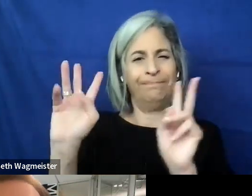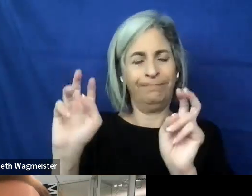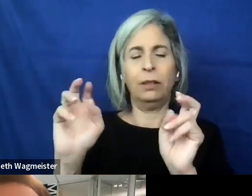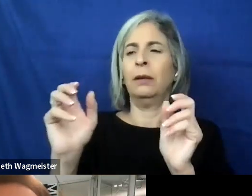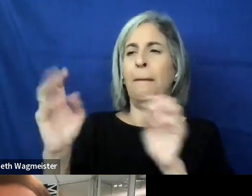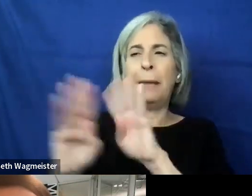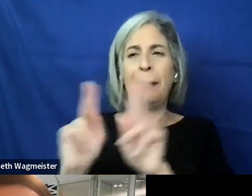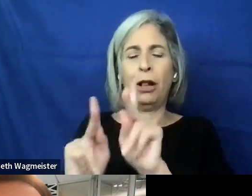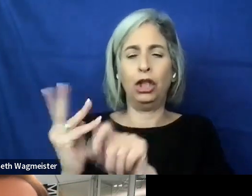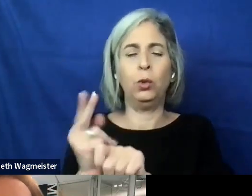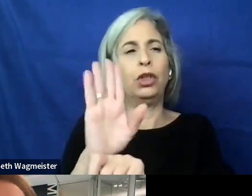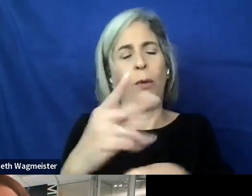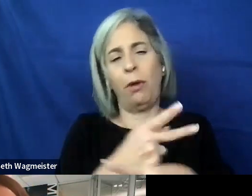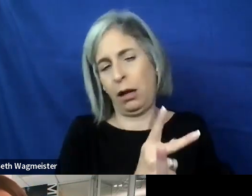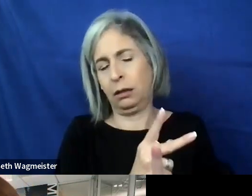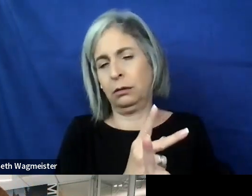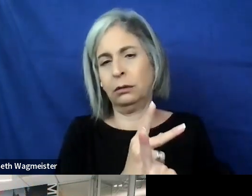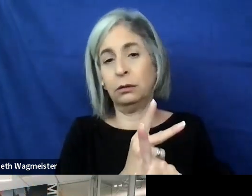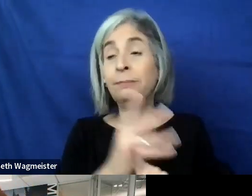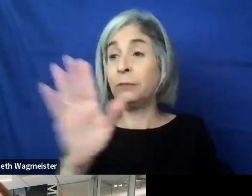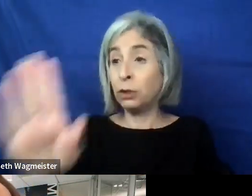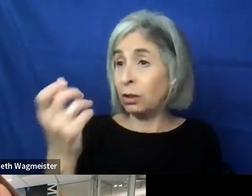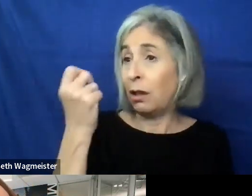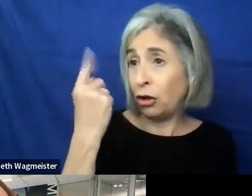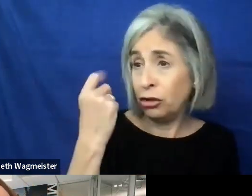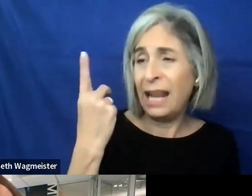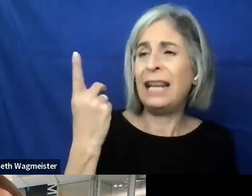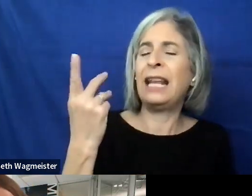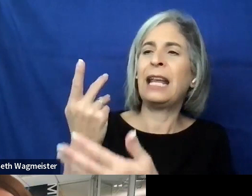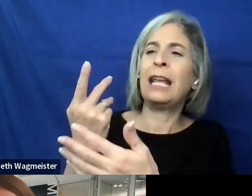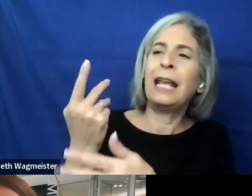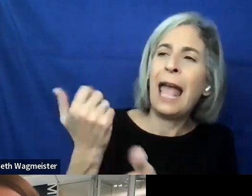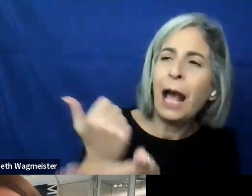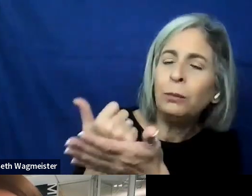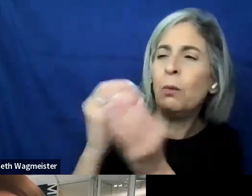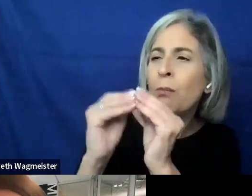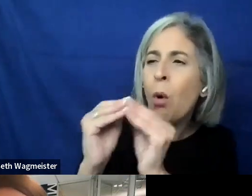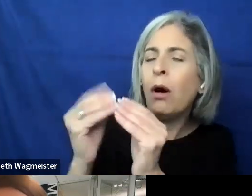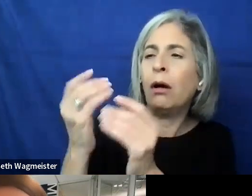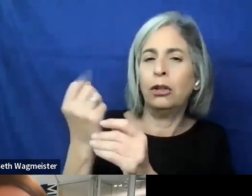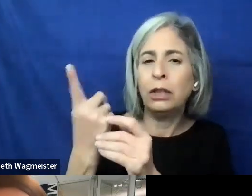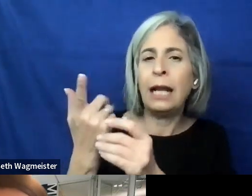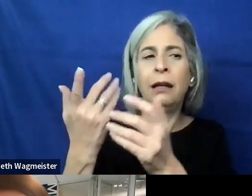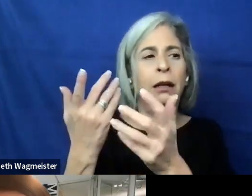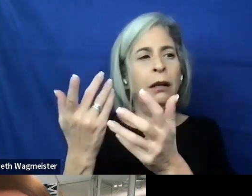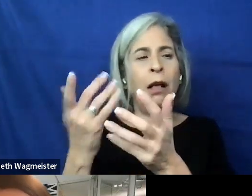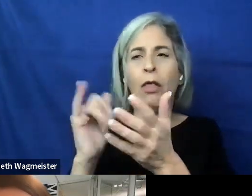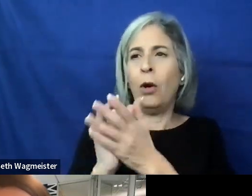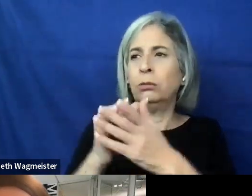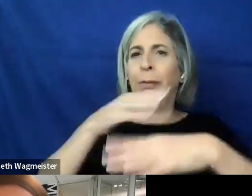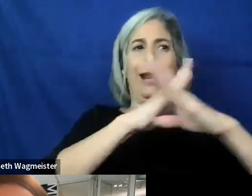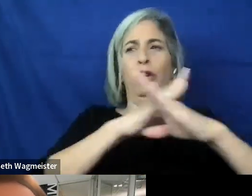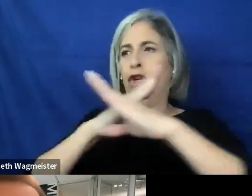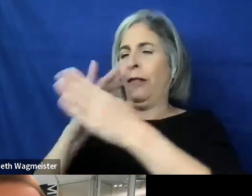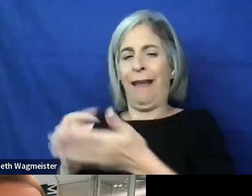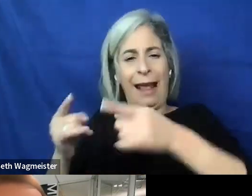Also, working in an industry helps understand. It helps you understand and mitigate those typical roadblocks that